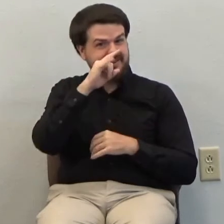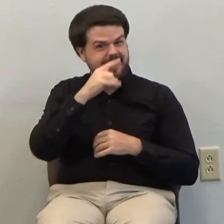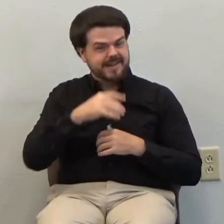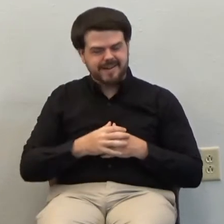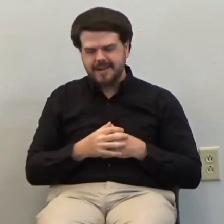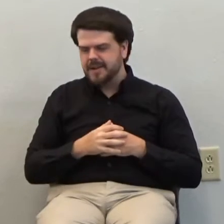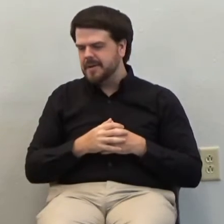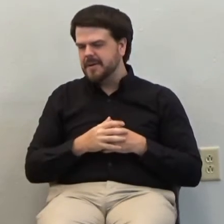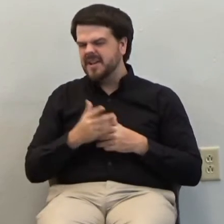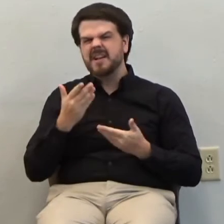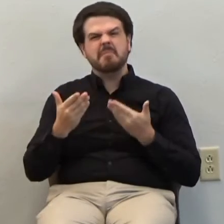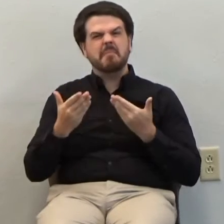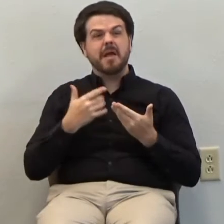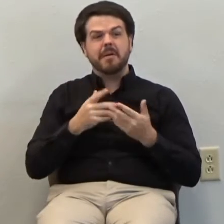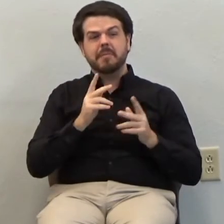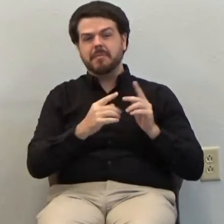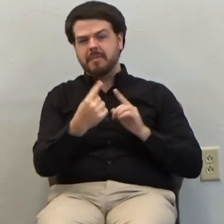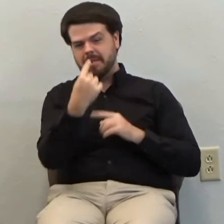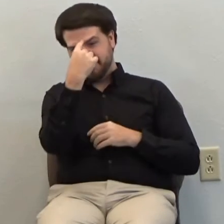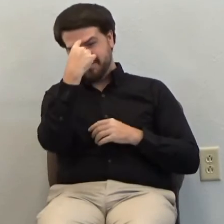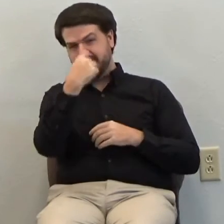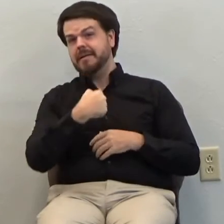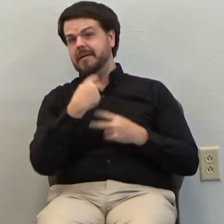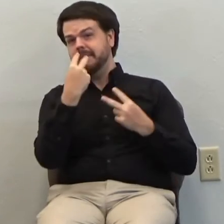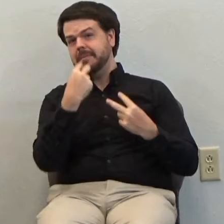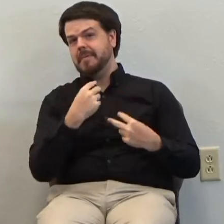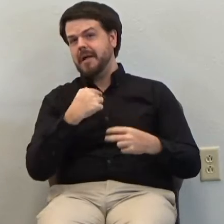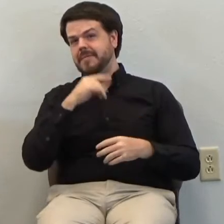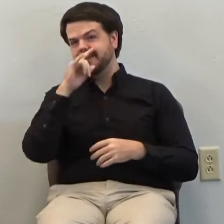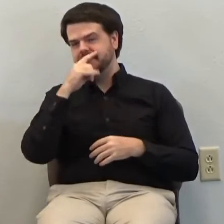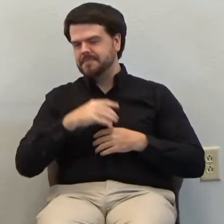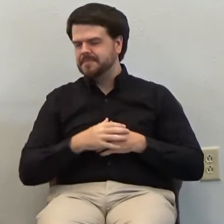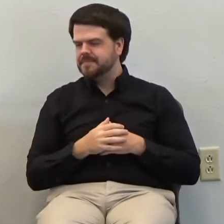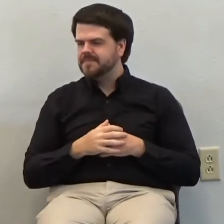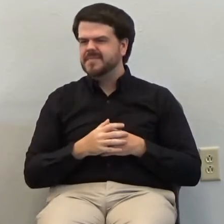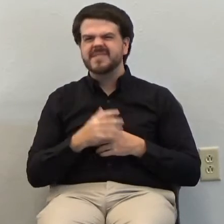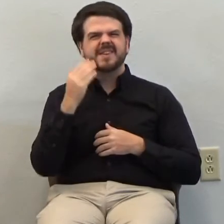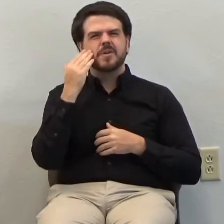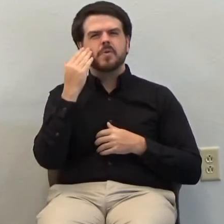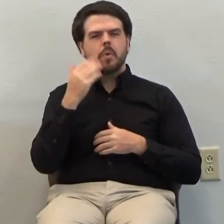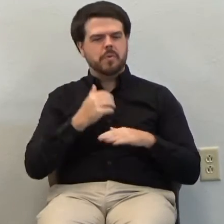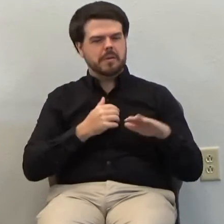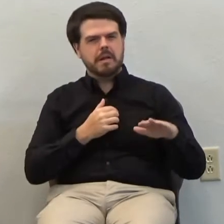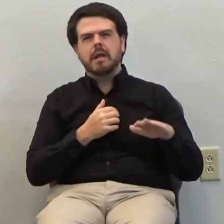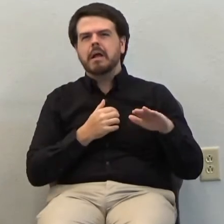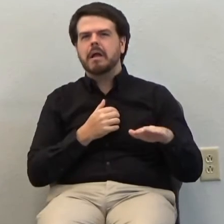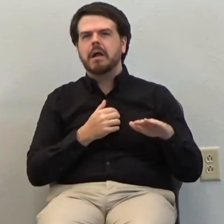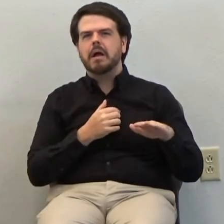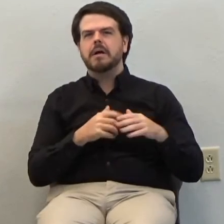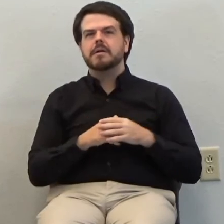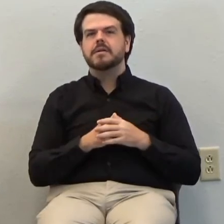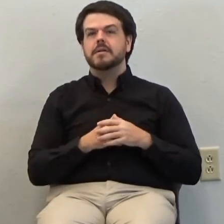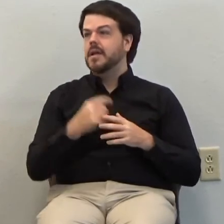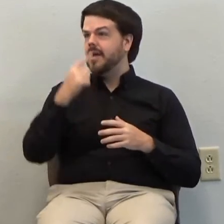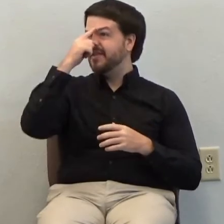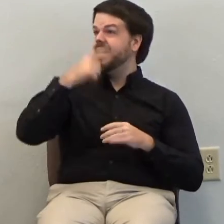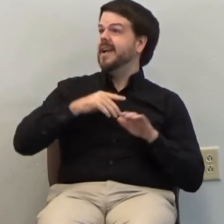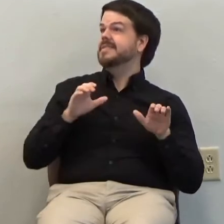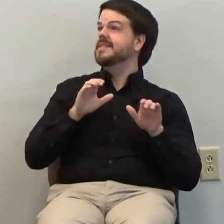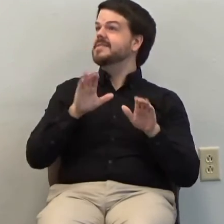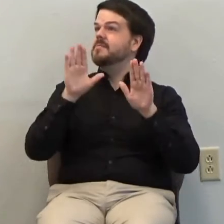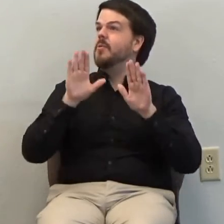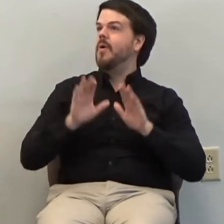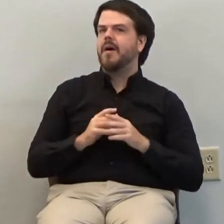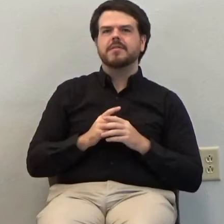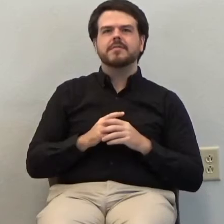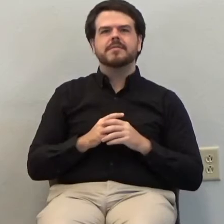Or people might think I'm one. But you know how it is when kids are small and they think they've just done something great and the